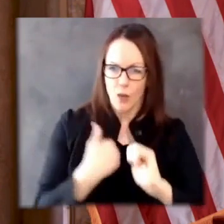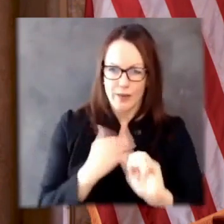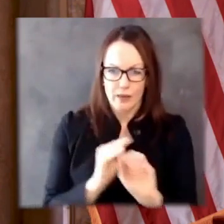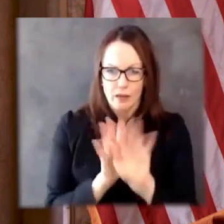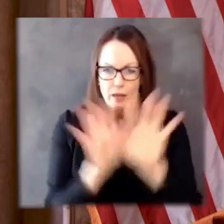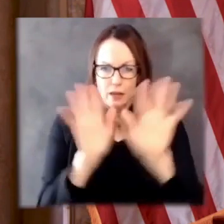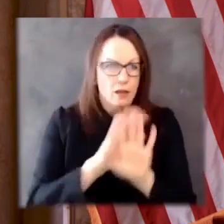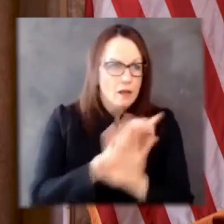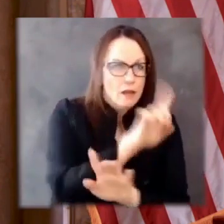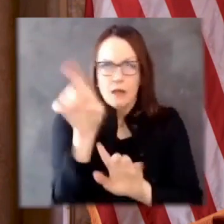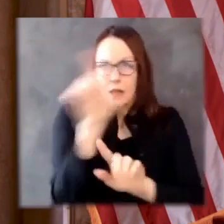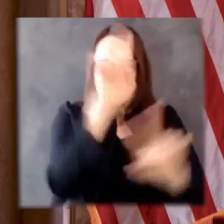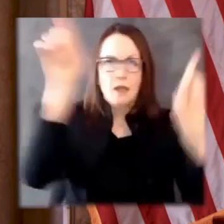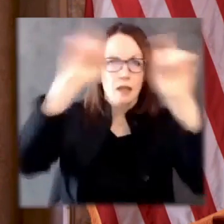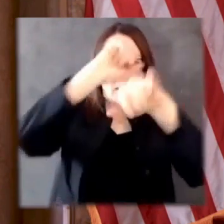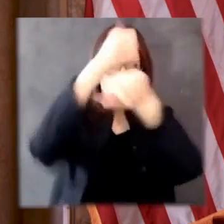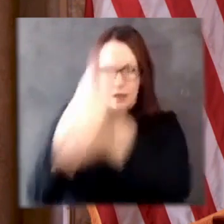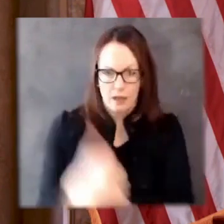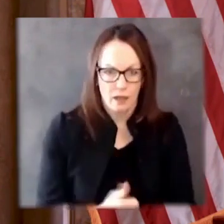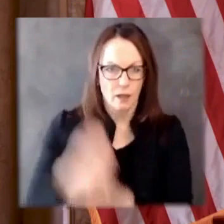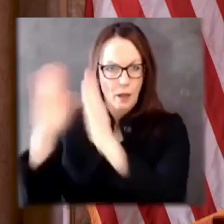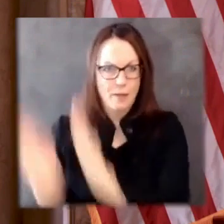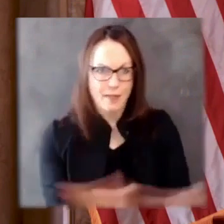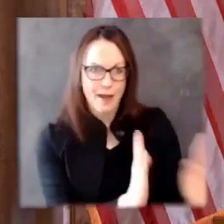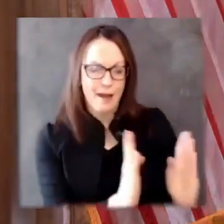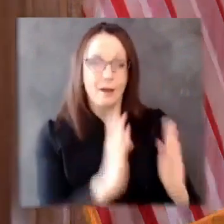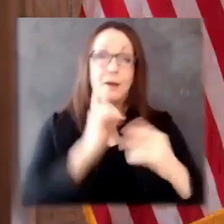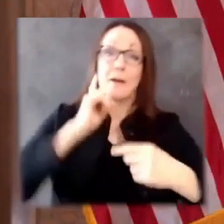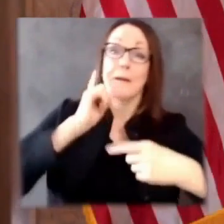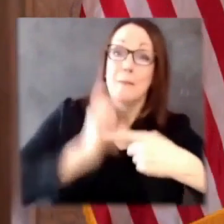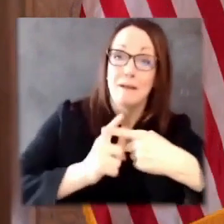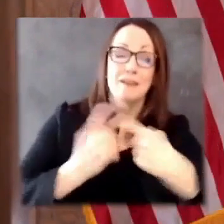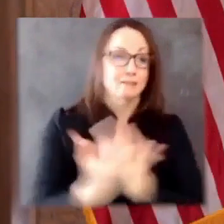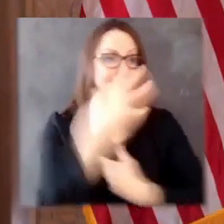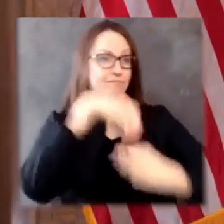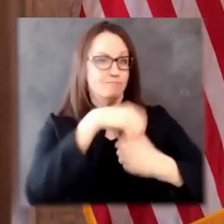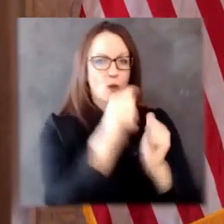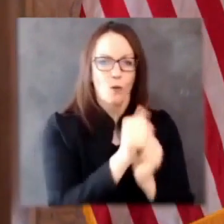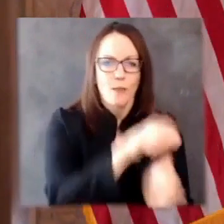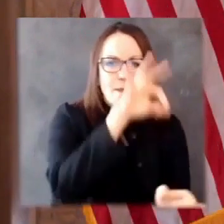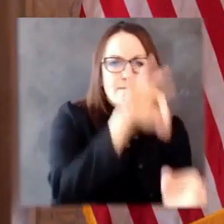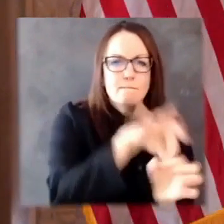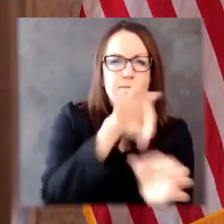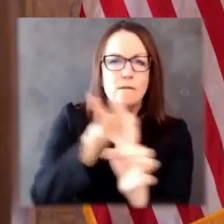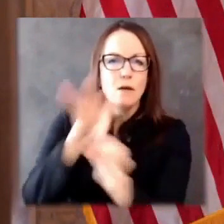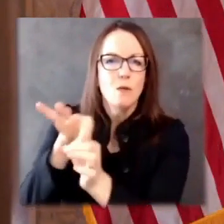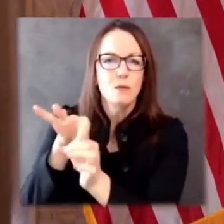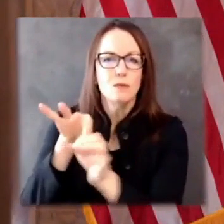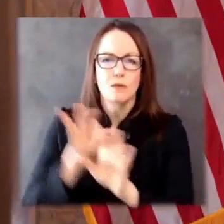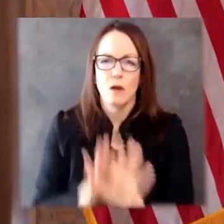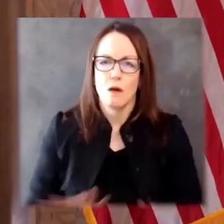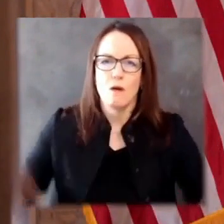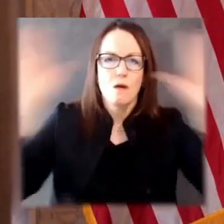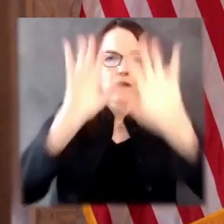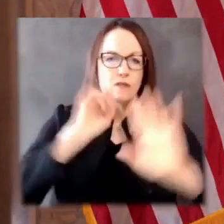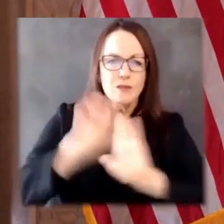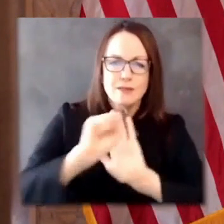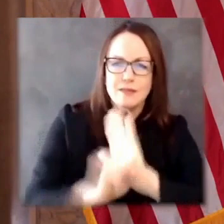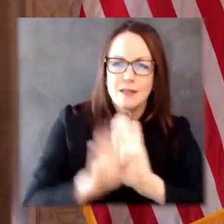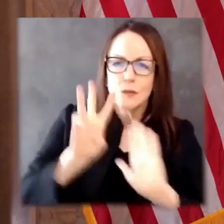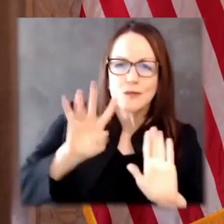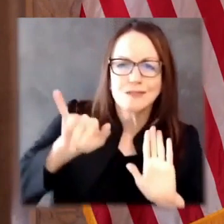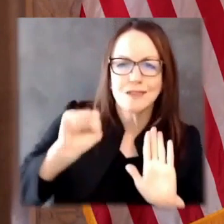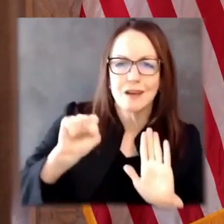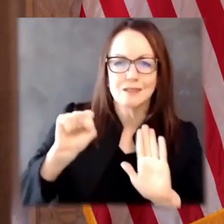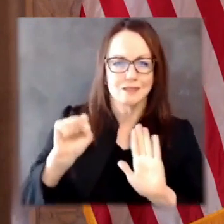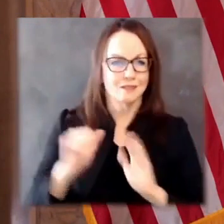their elected officials, not the other way around. We are pushing to return our state's commitment to two-thirds funding for